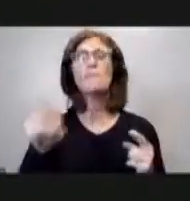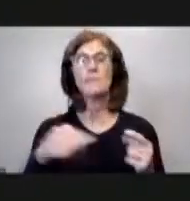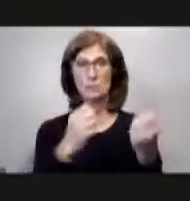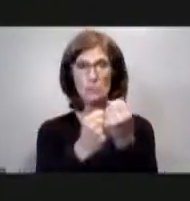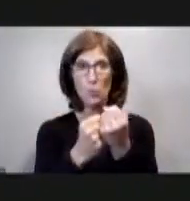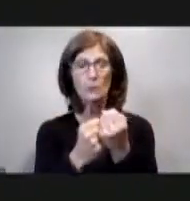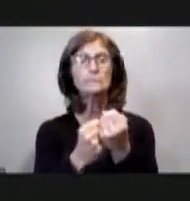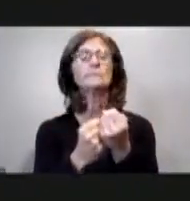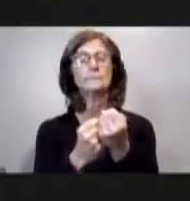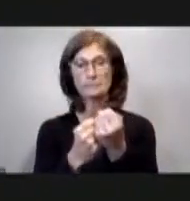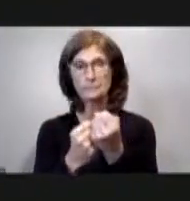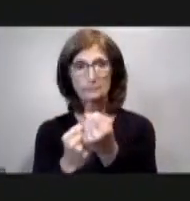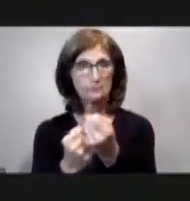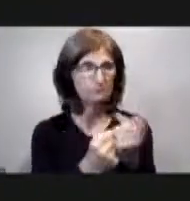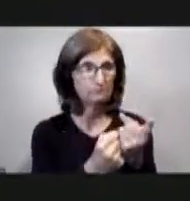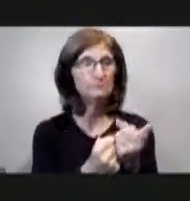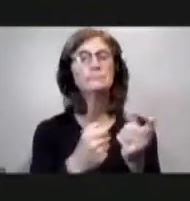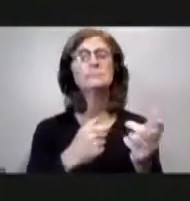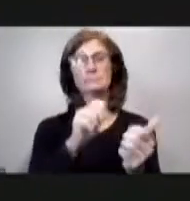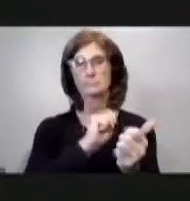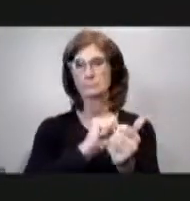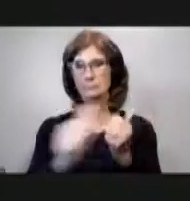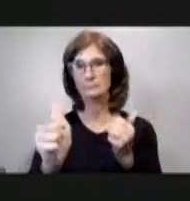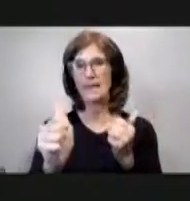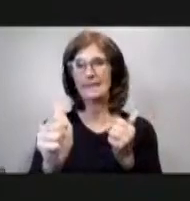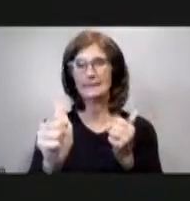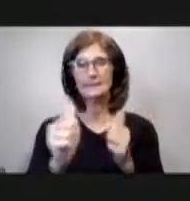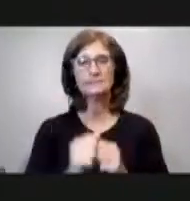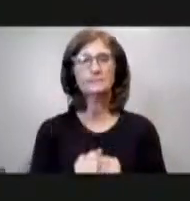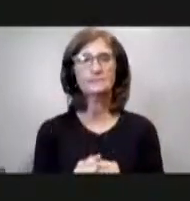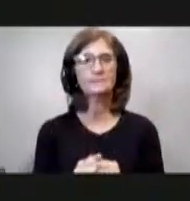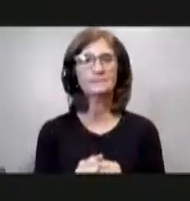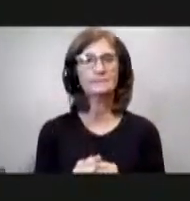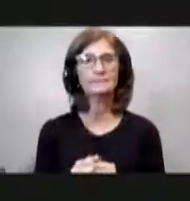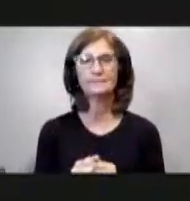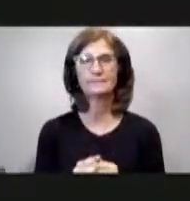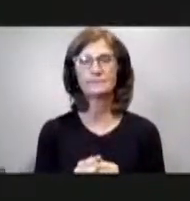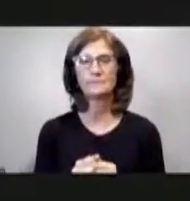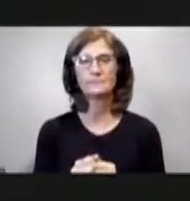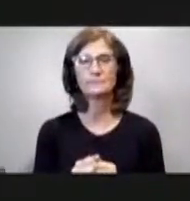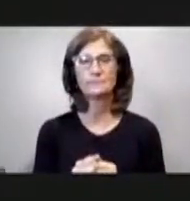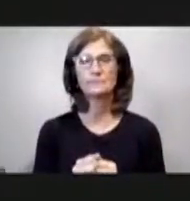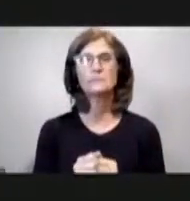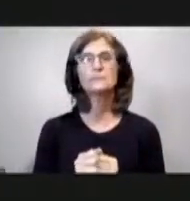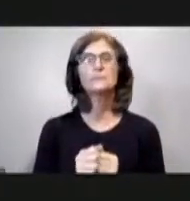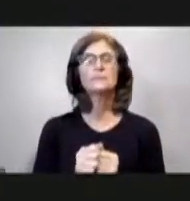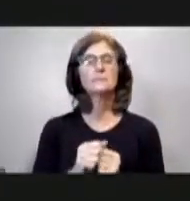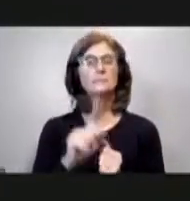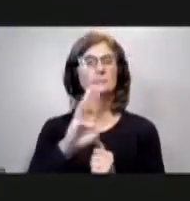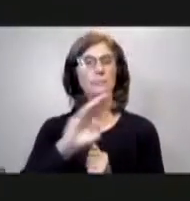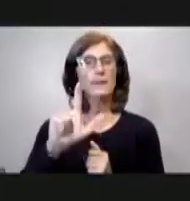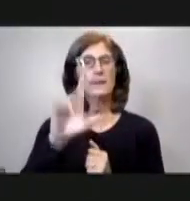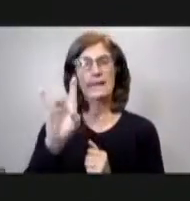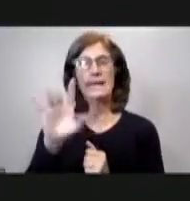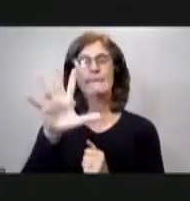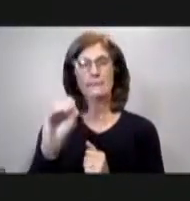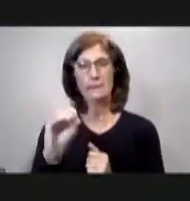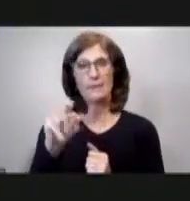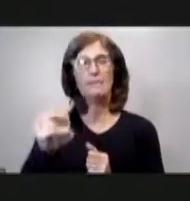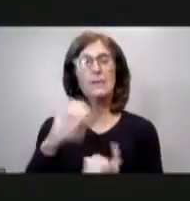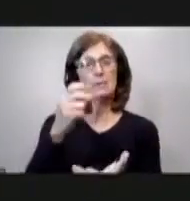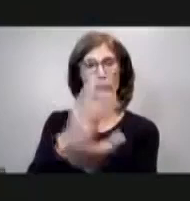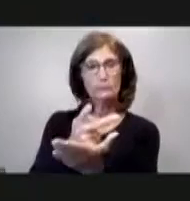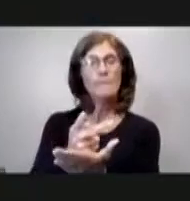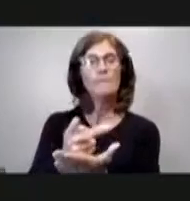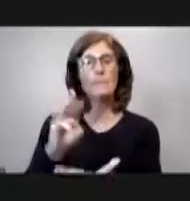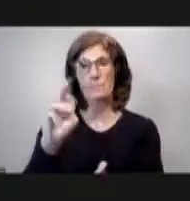aye aye aye aye any opposed affirmative recommendation bill 850 bill 850 resolution authorizing the mayor and